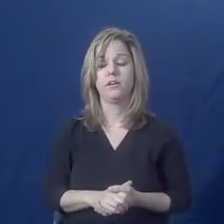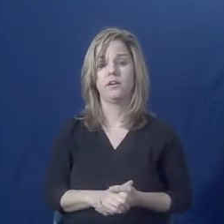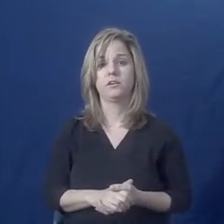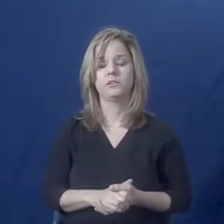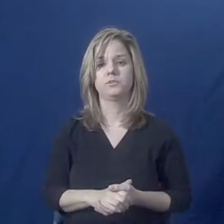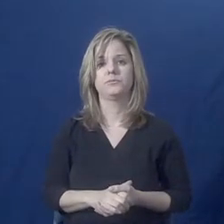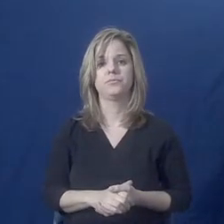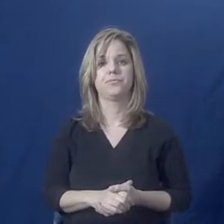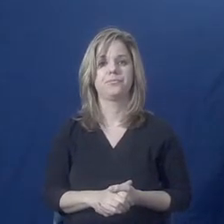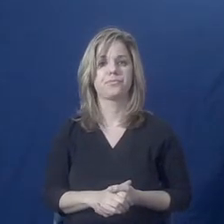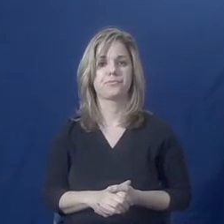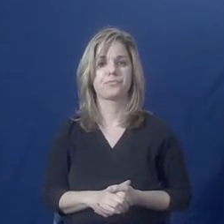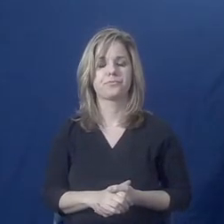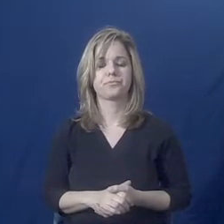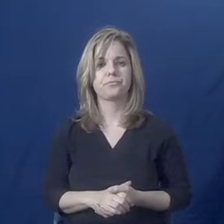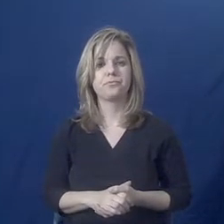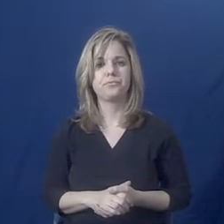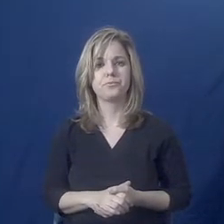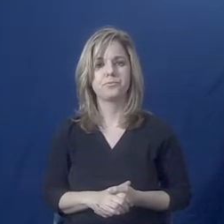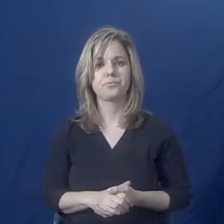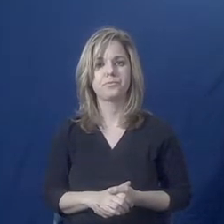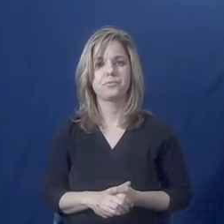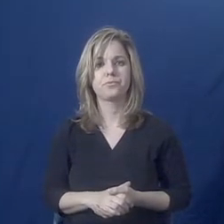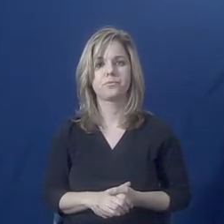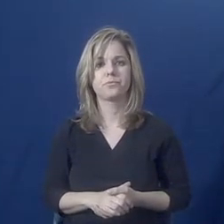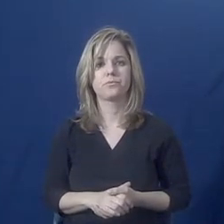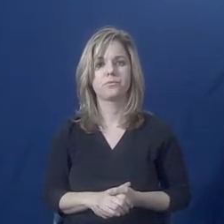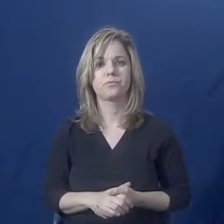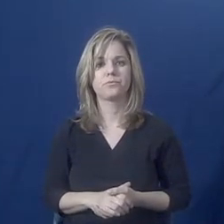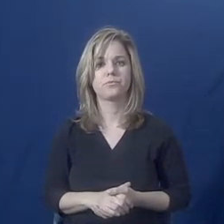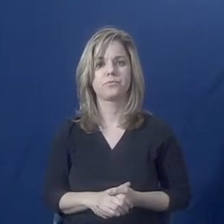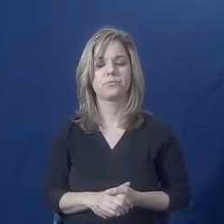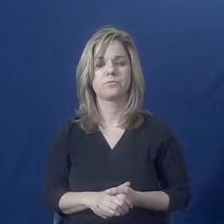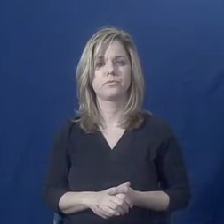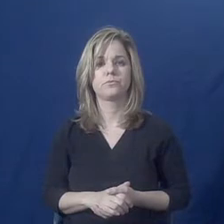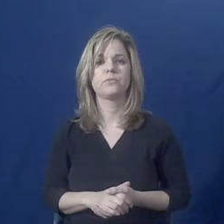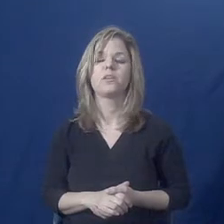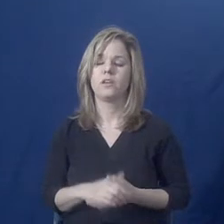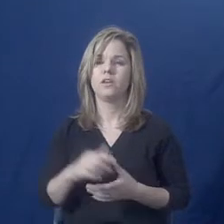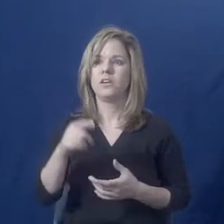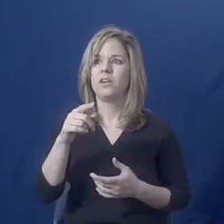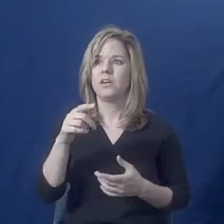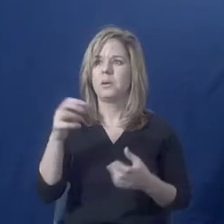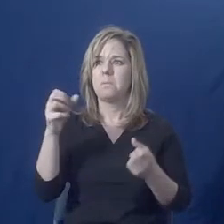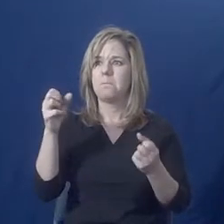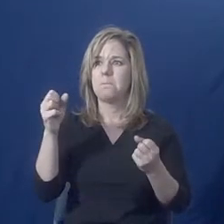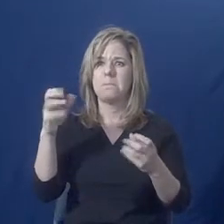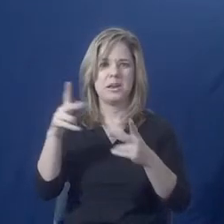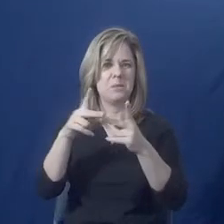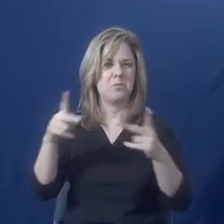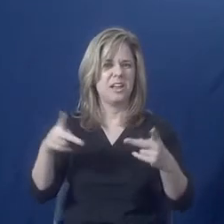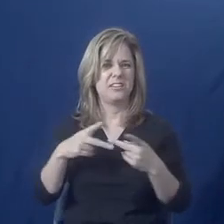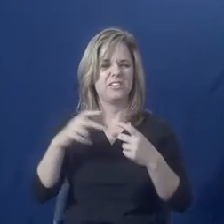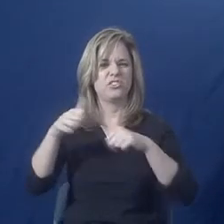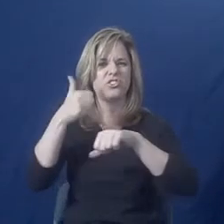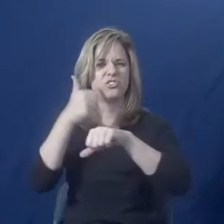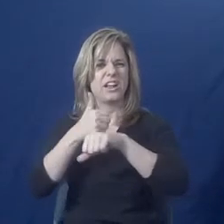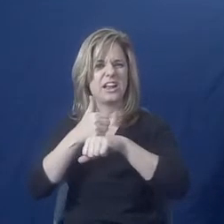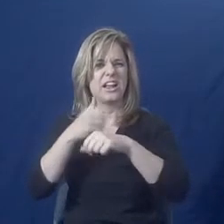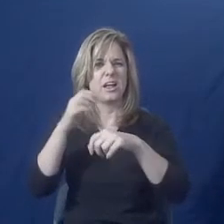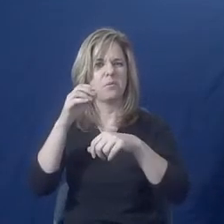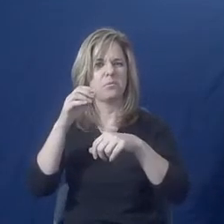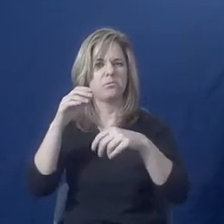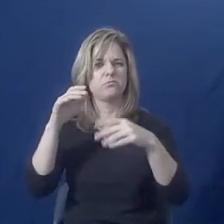trying out some new electronic protective orders that will be able to better assist people with